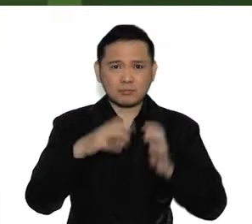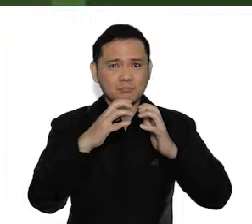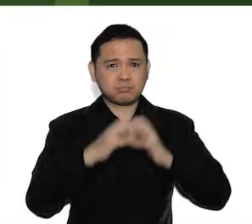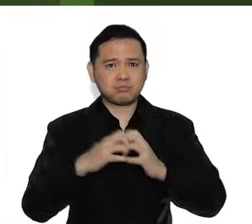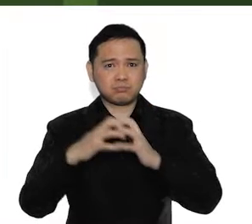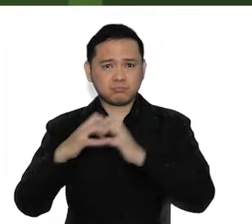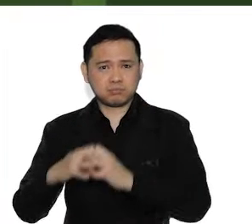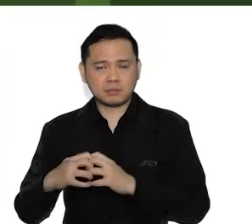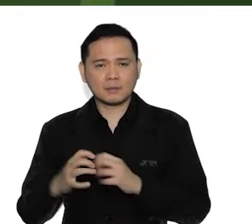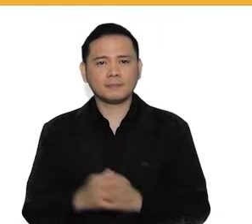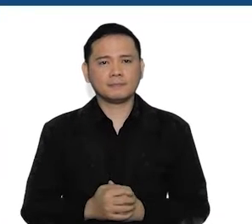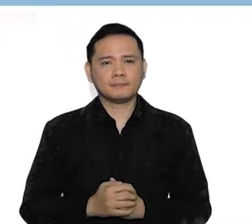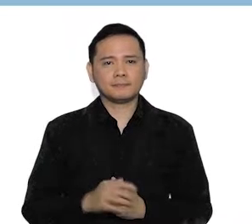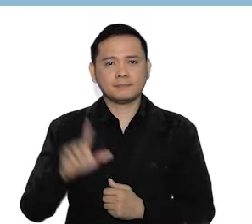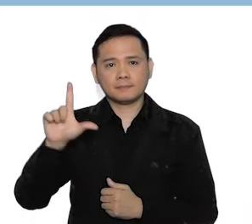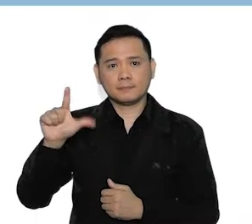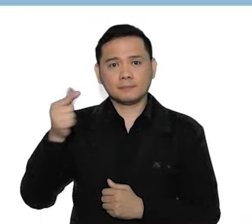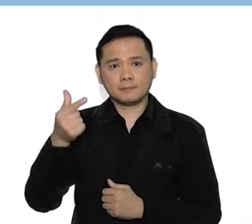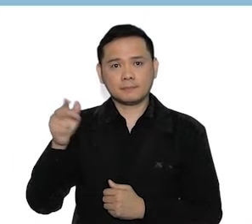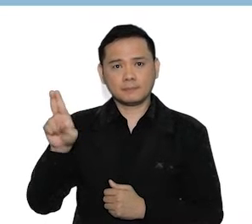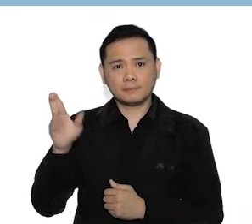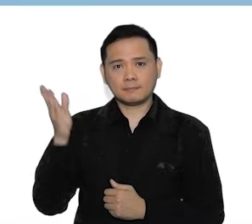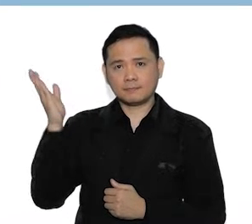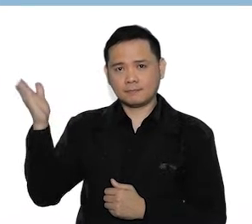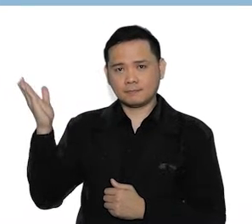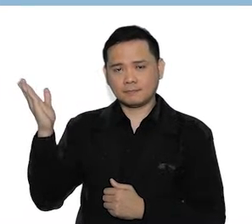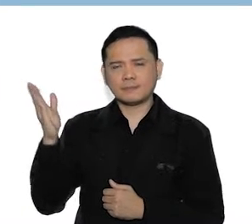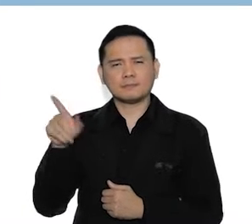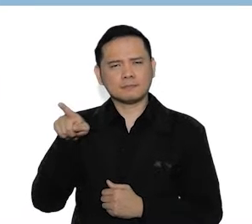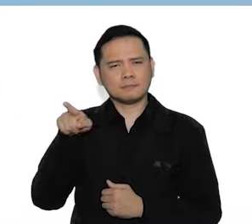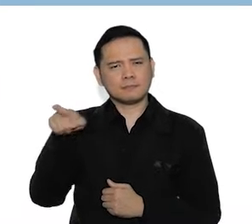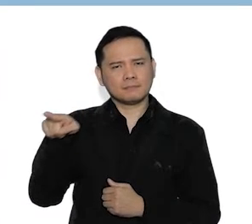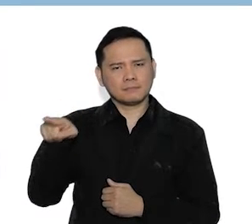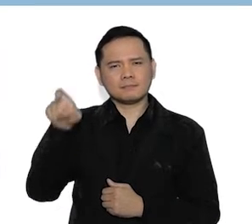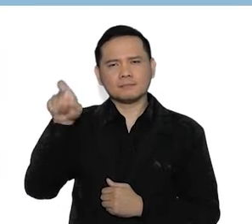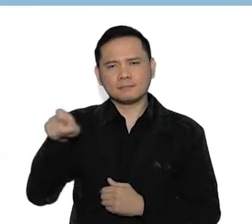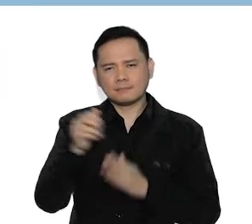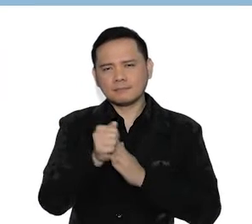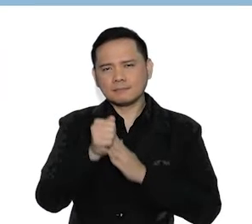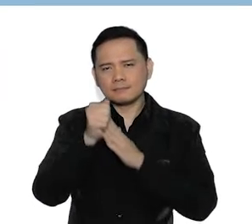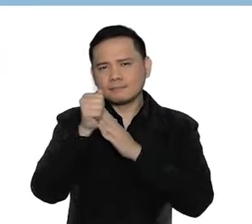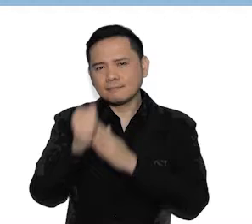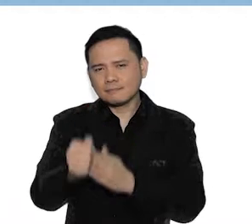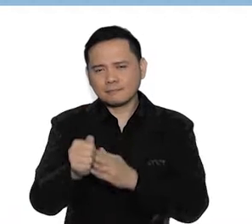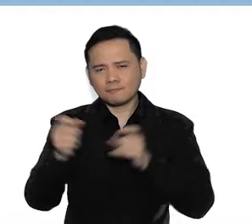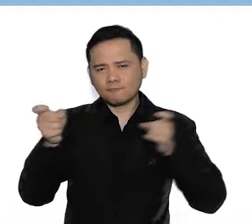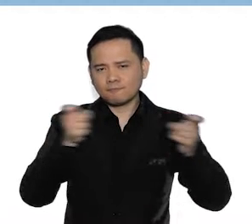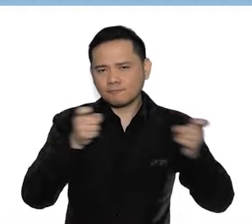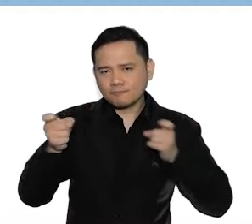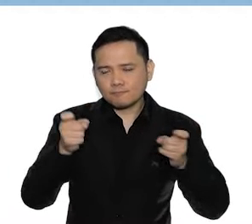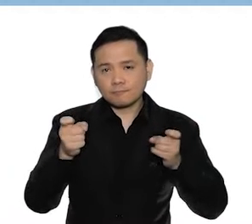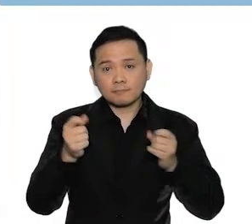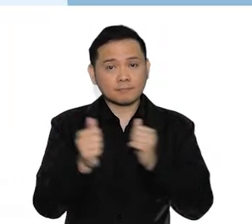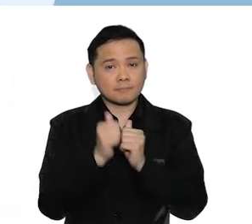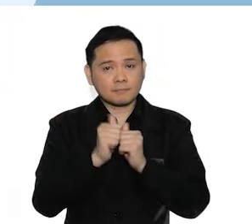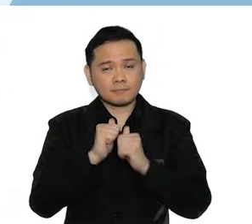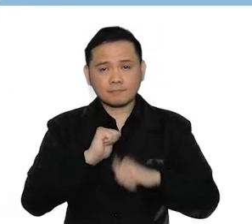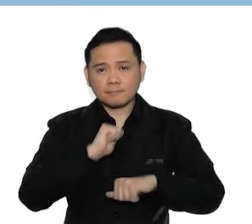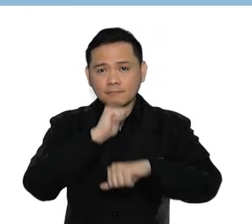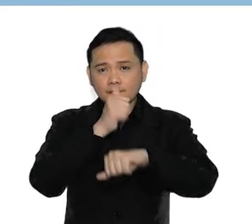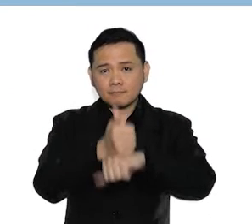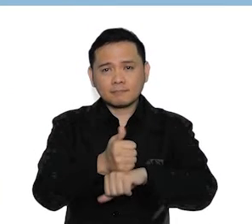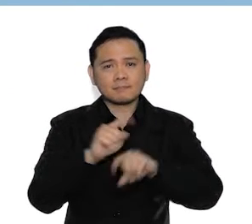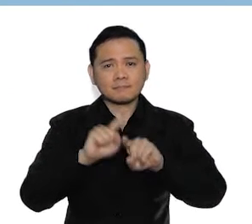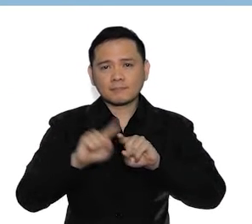issues. Local government units, being at the front line of climate action, must develop local